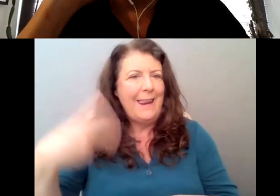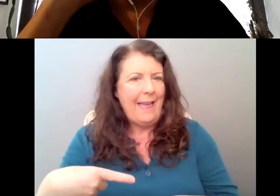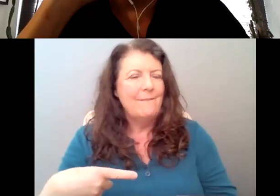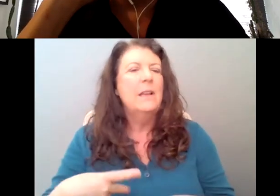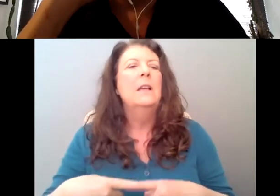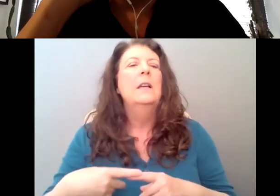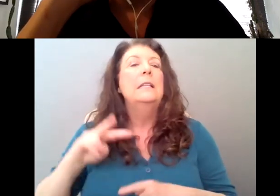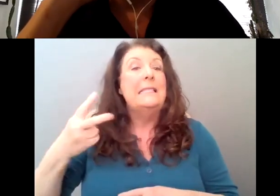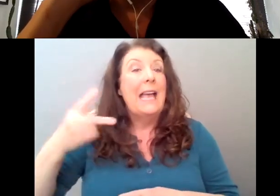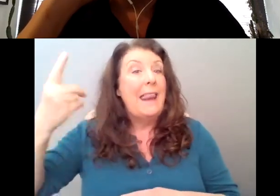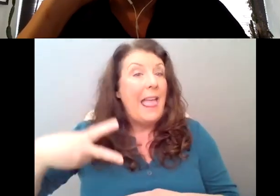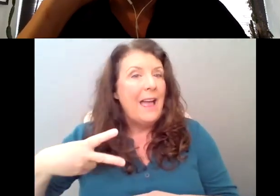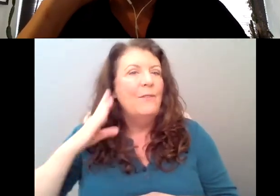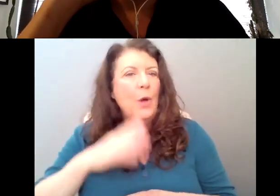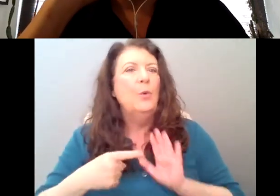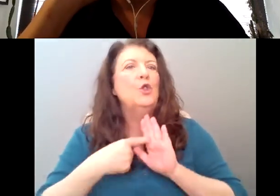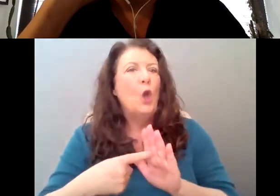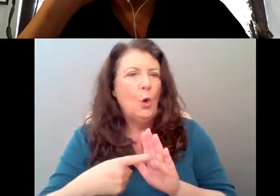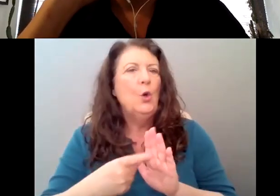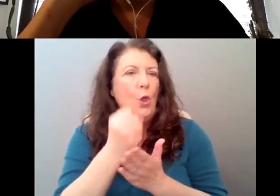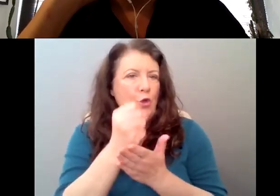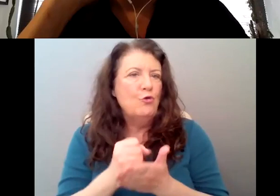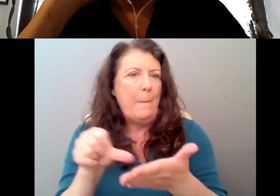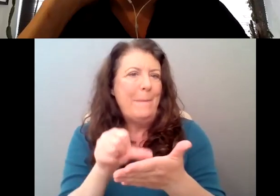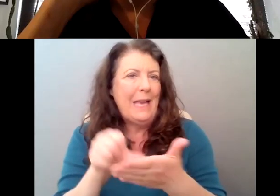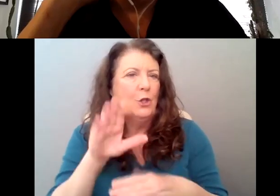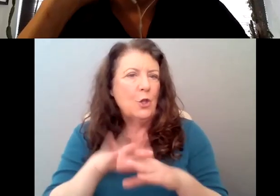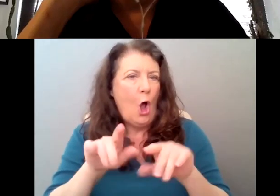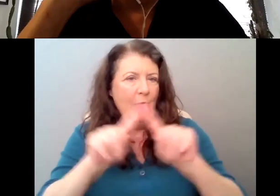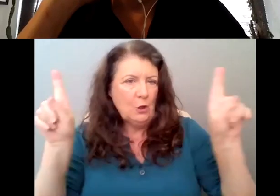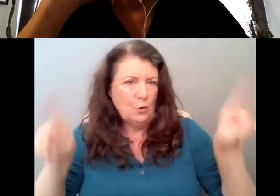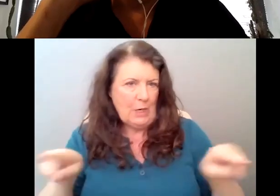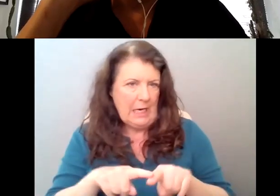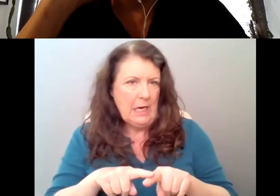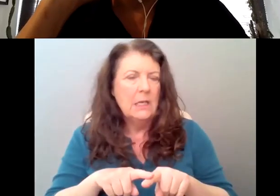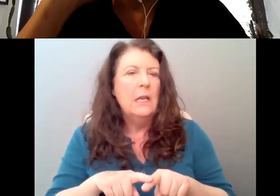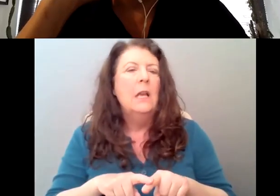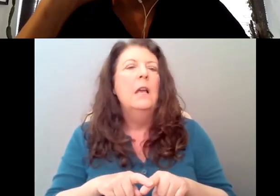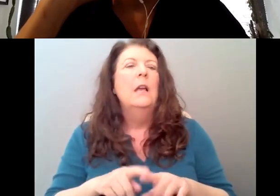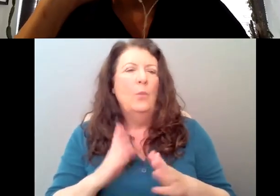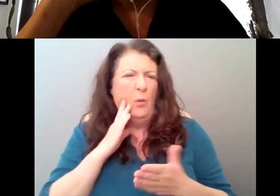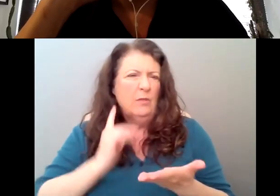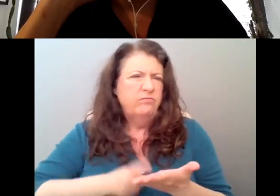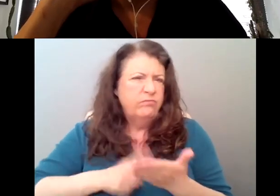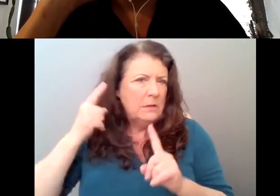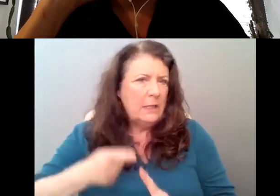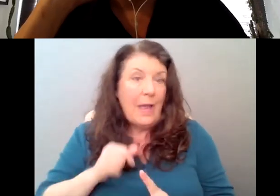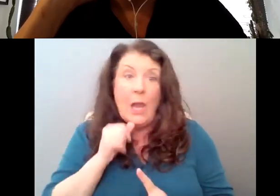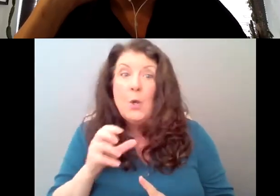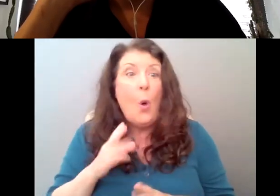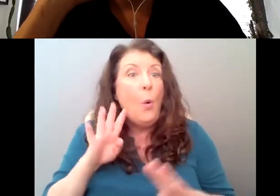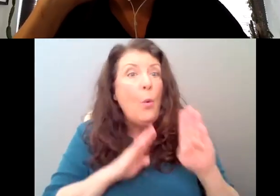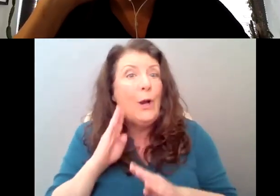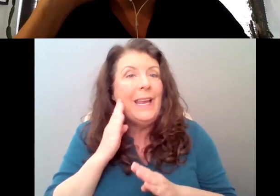into actually having script pages on screen, and we will talk about them in detail. And don't worry if while we're talking about the script, you miss